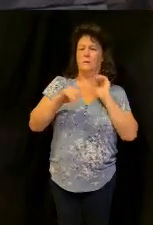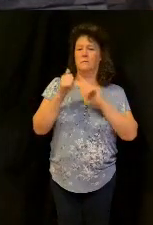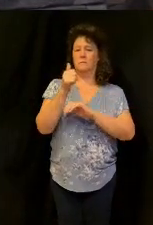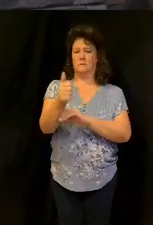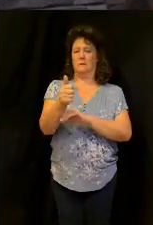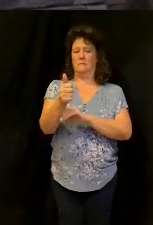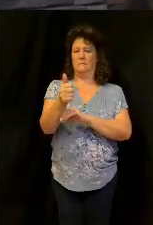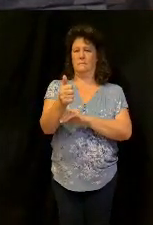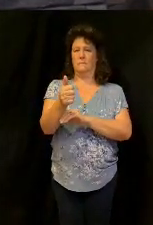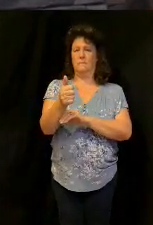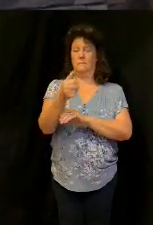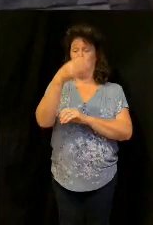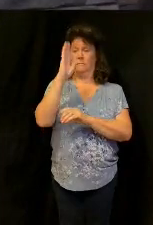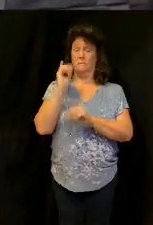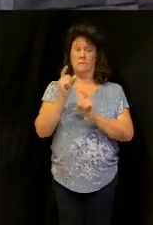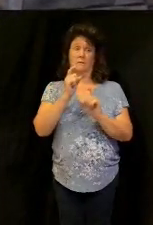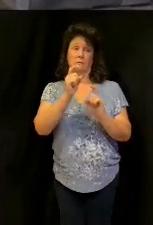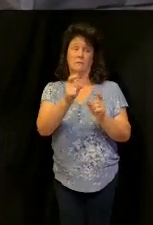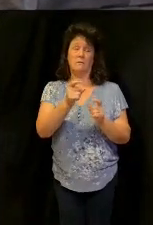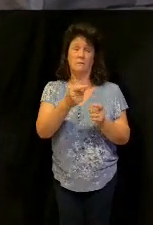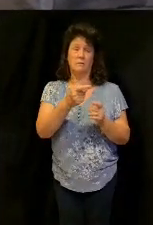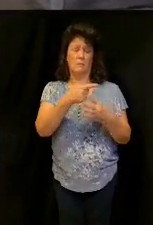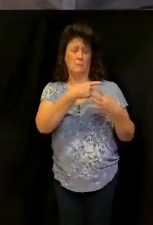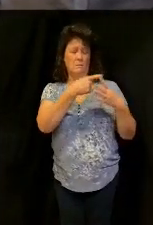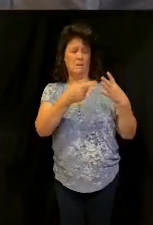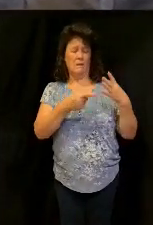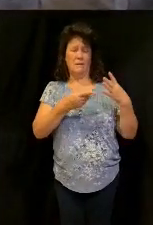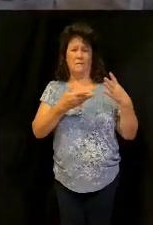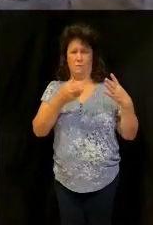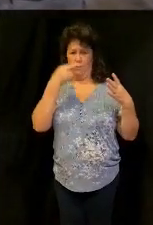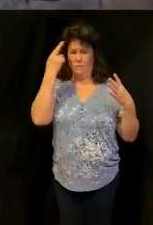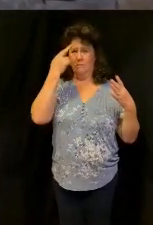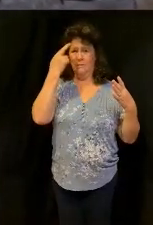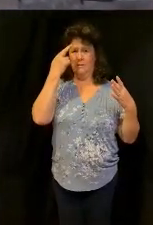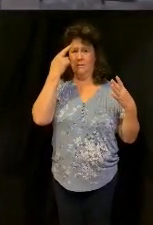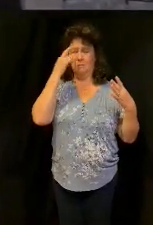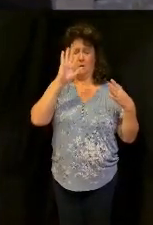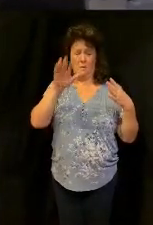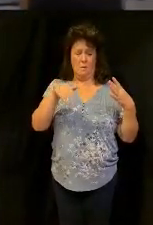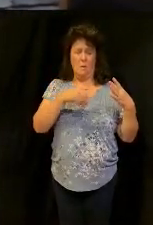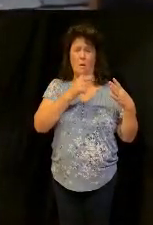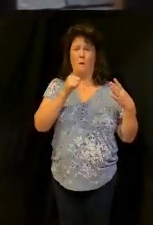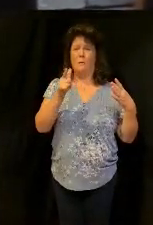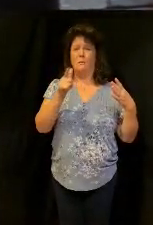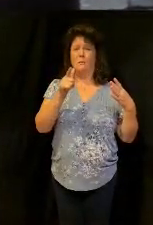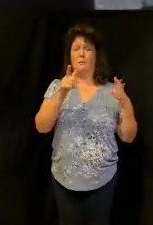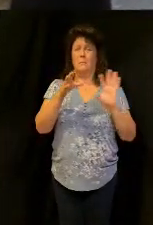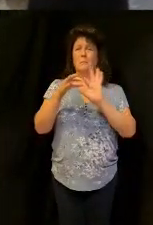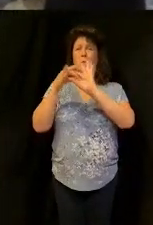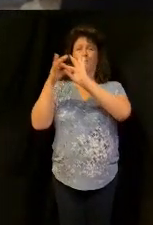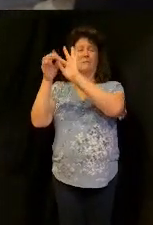right God gives you these things for a reason it all belongs to him it's stewardship